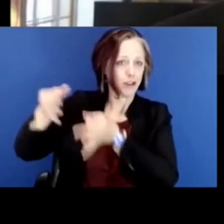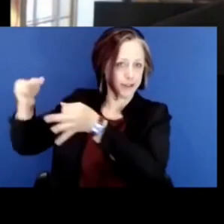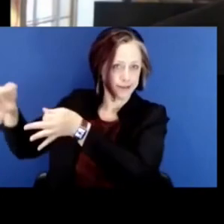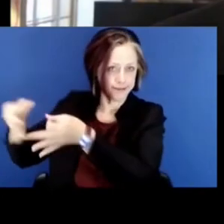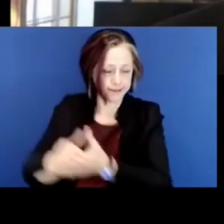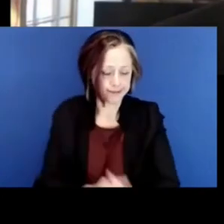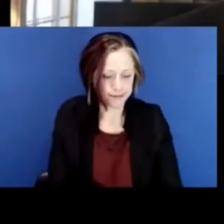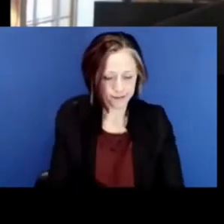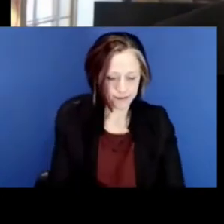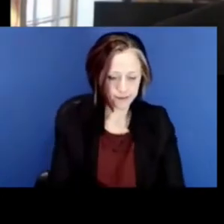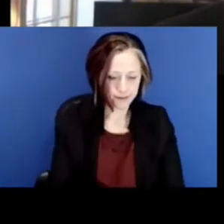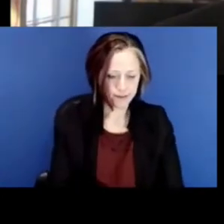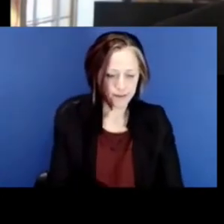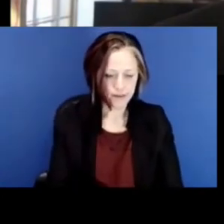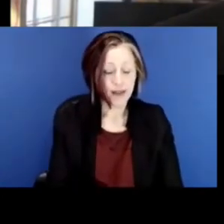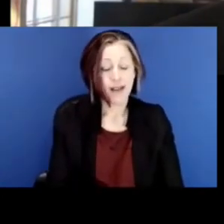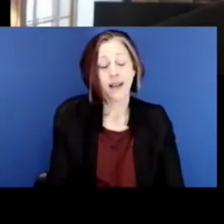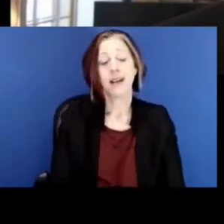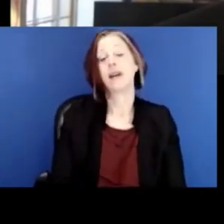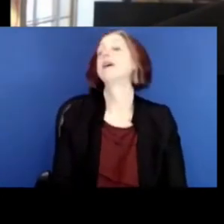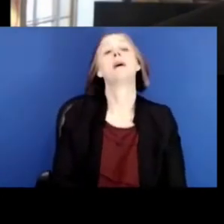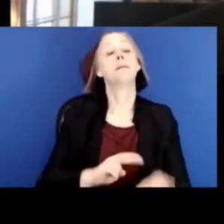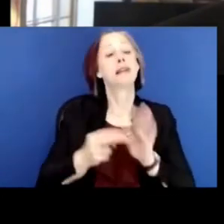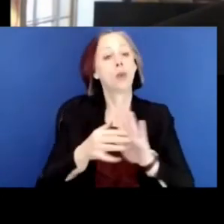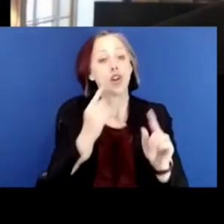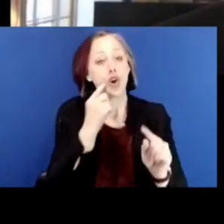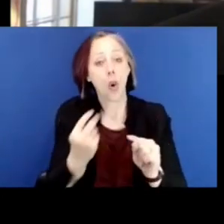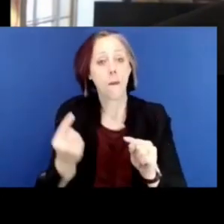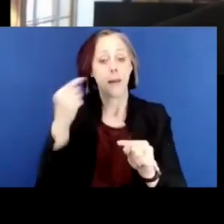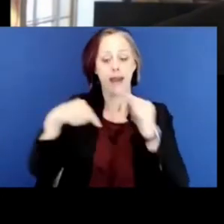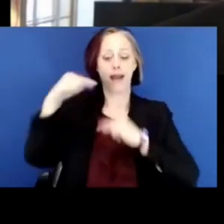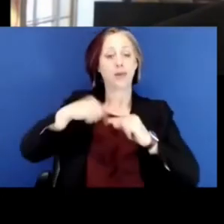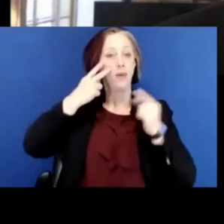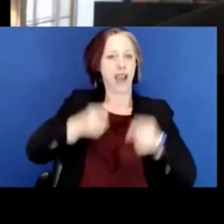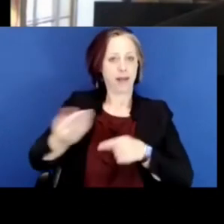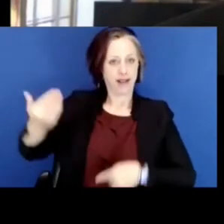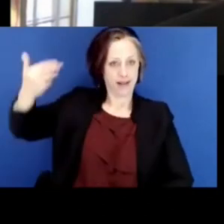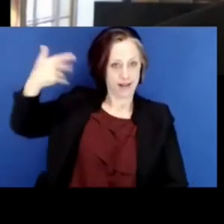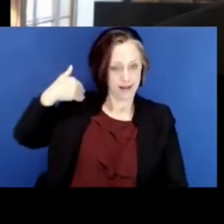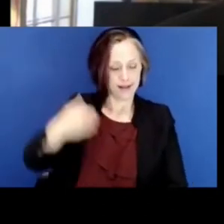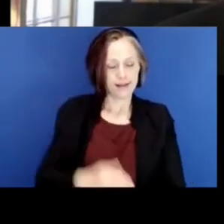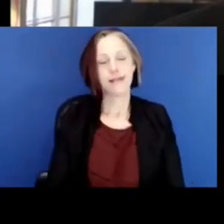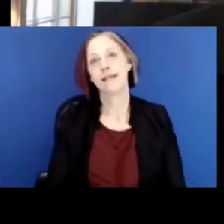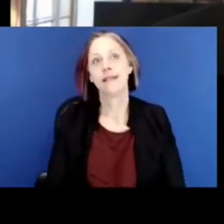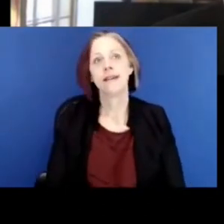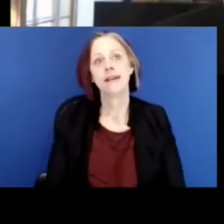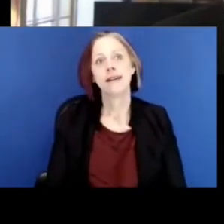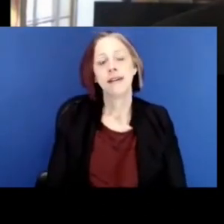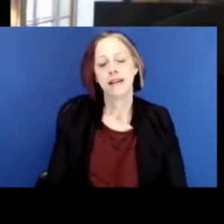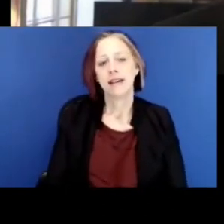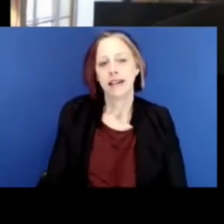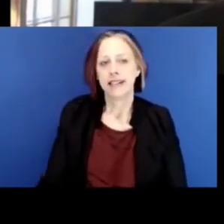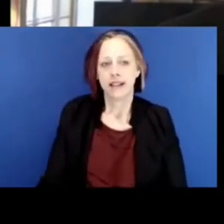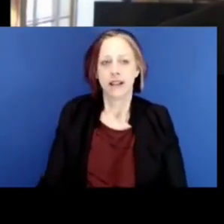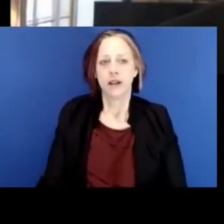precedent means you look back to what came before. And often it's